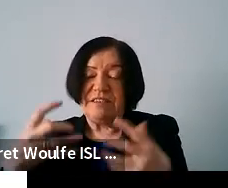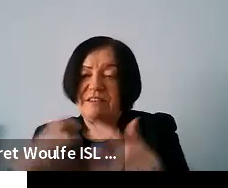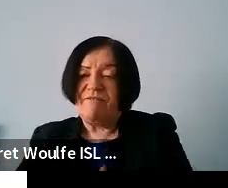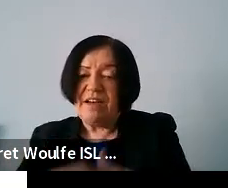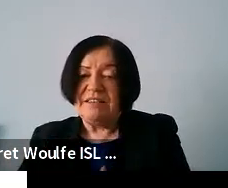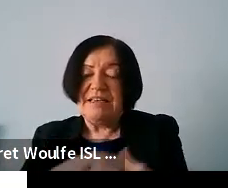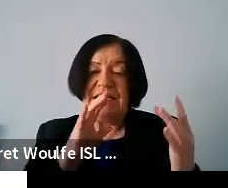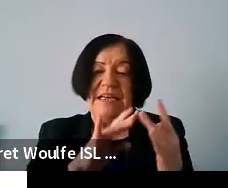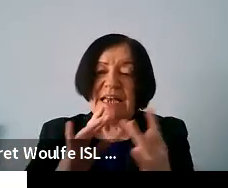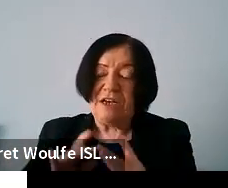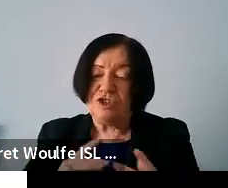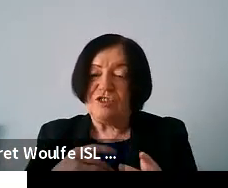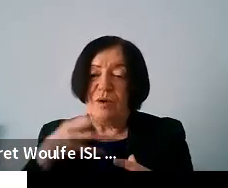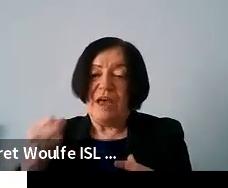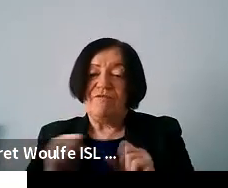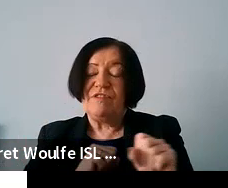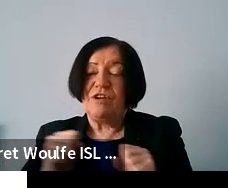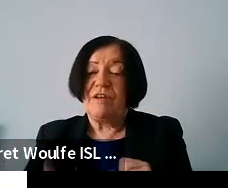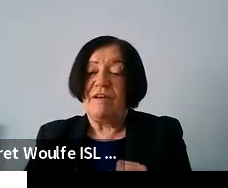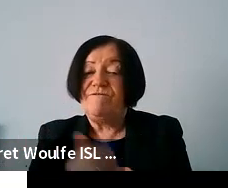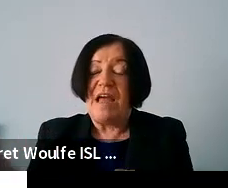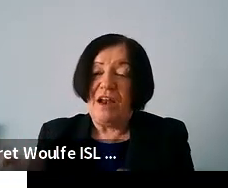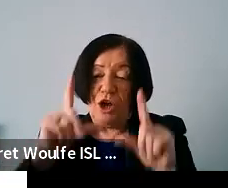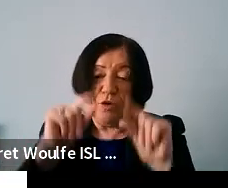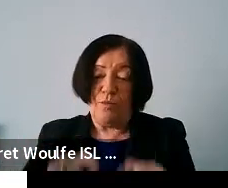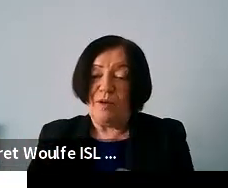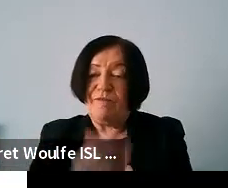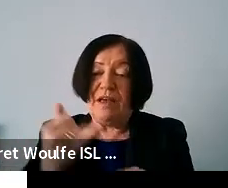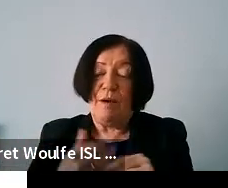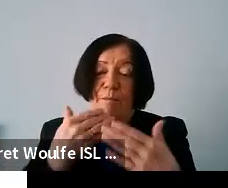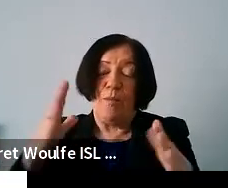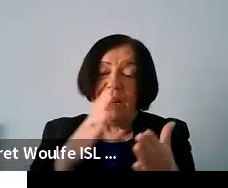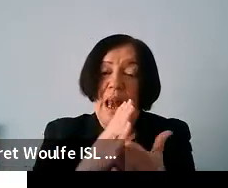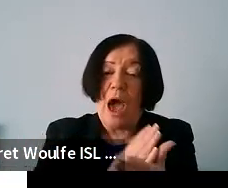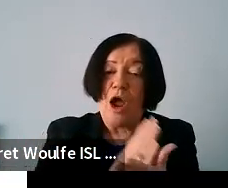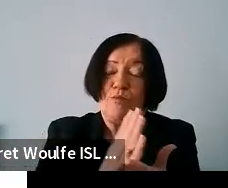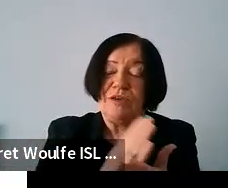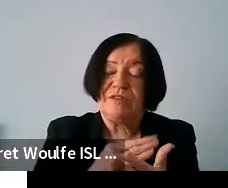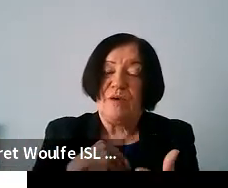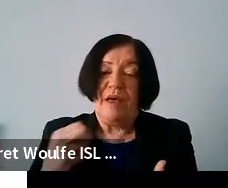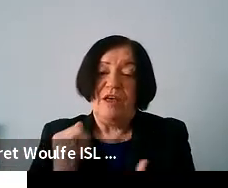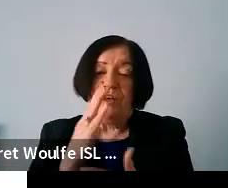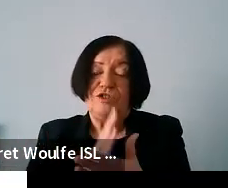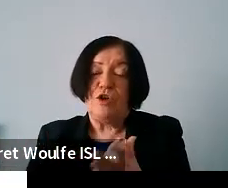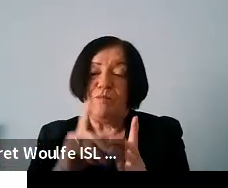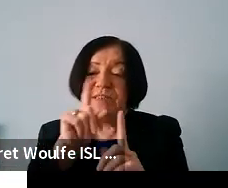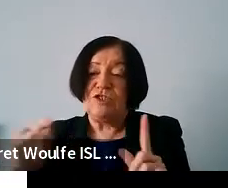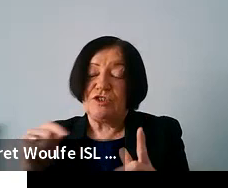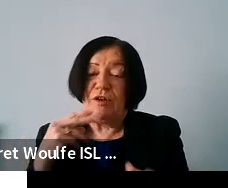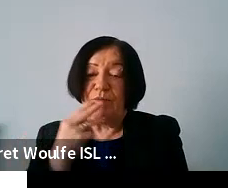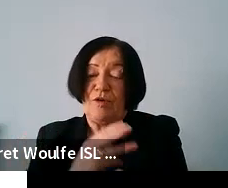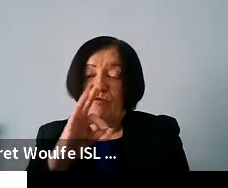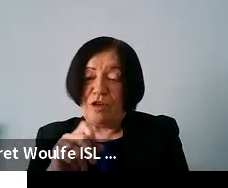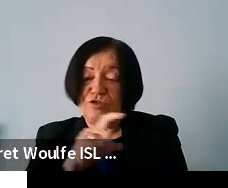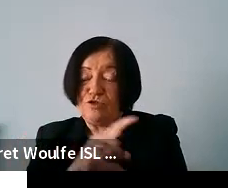connections we have services available computers available in public libraries we also had some digital poverty grants